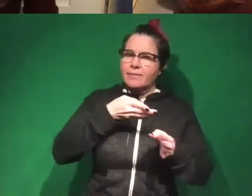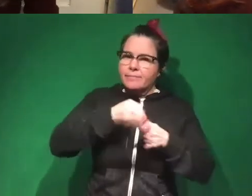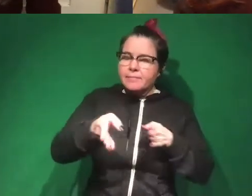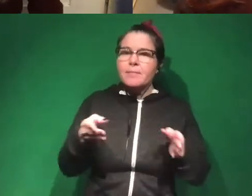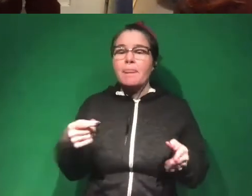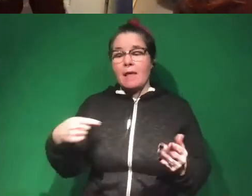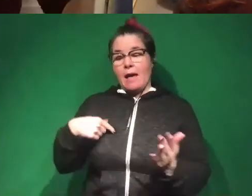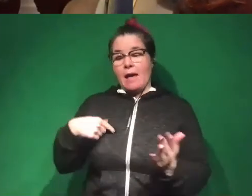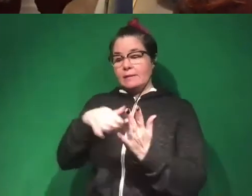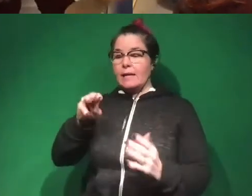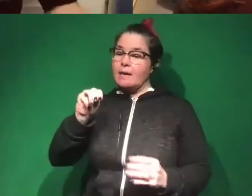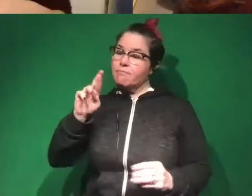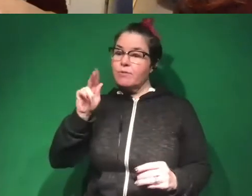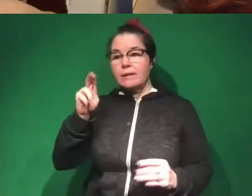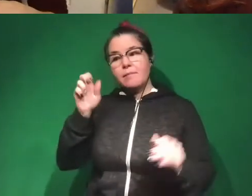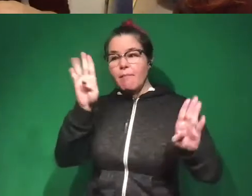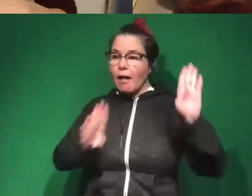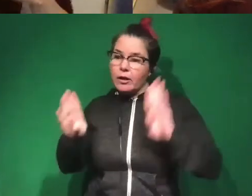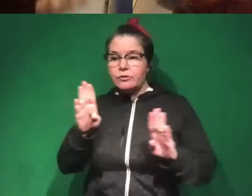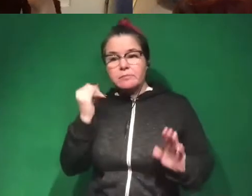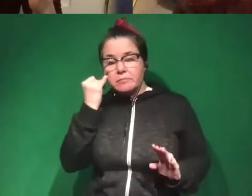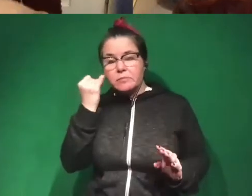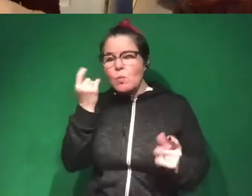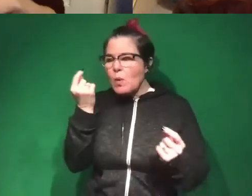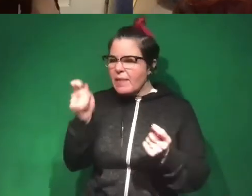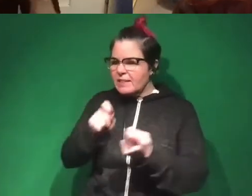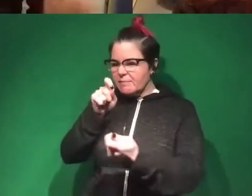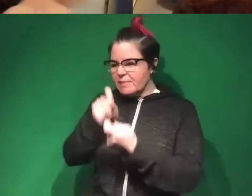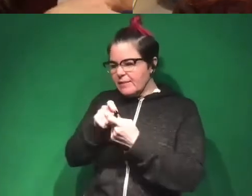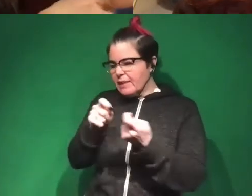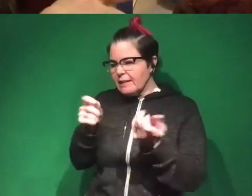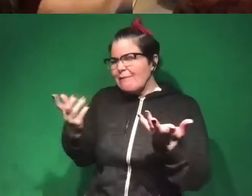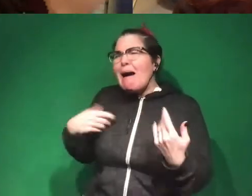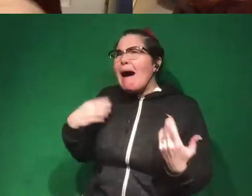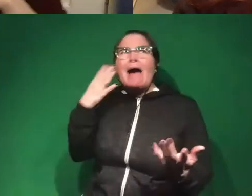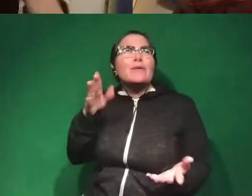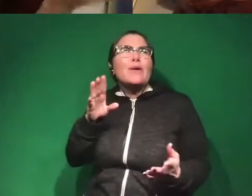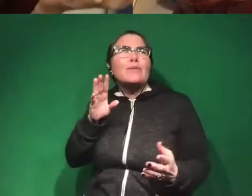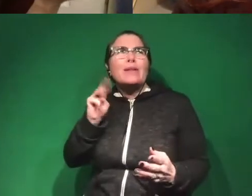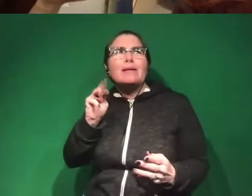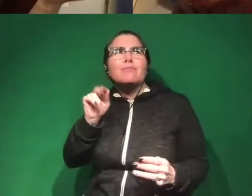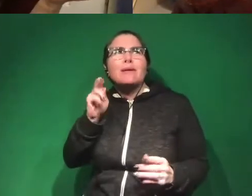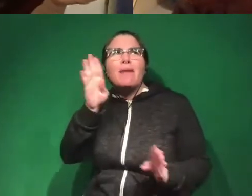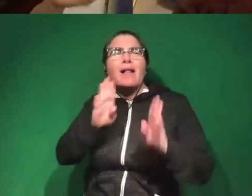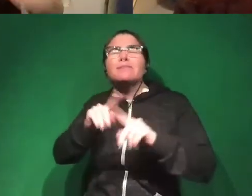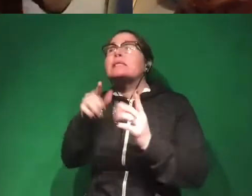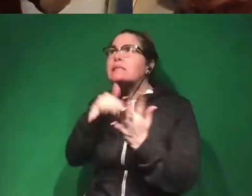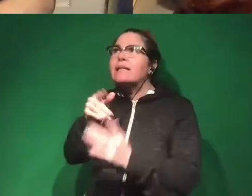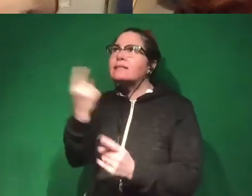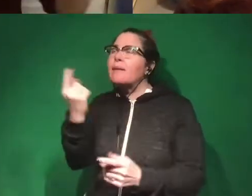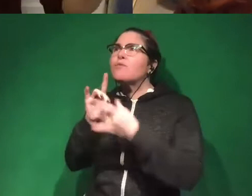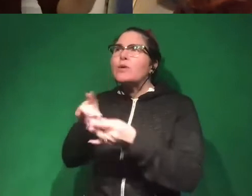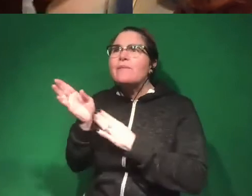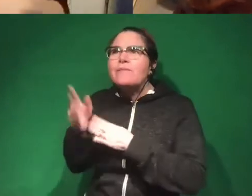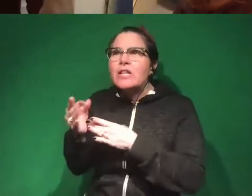study marine biology and I study, you know, what makes a particular, I don't know what marine biologists do, right? But I'm studying something related to fish and